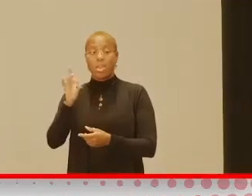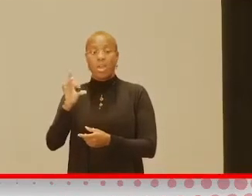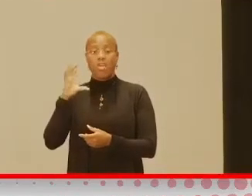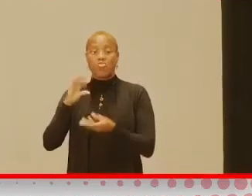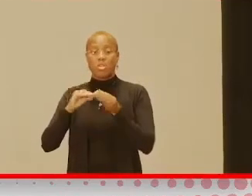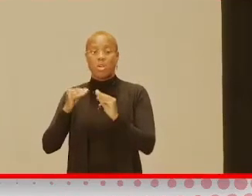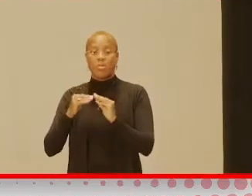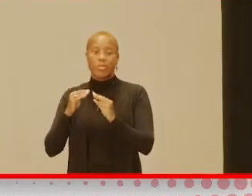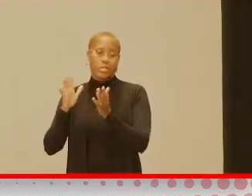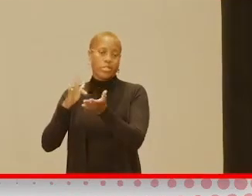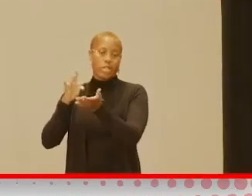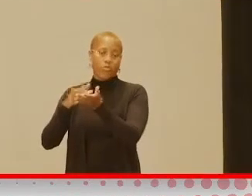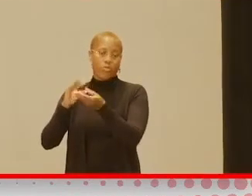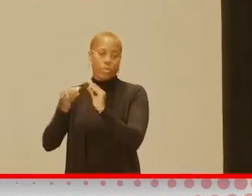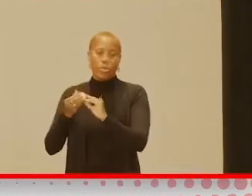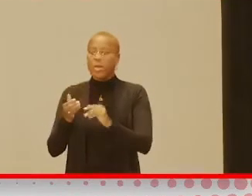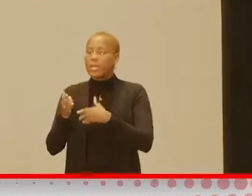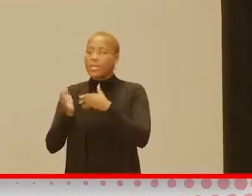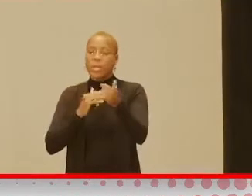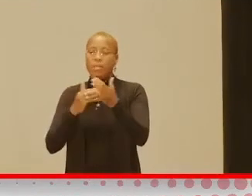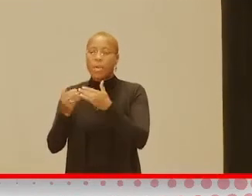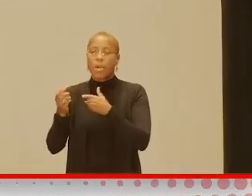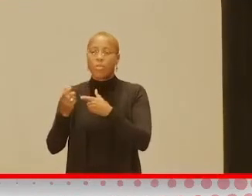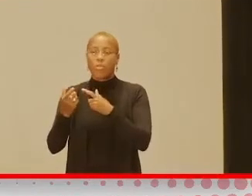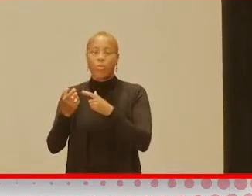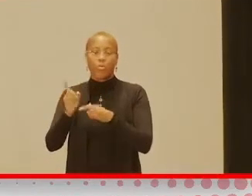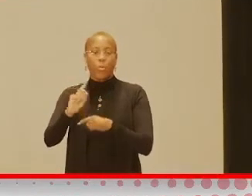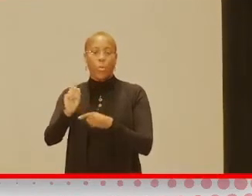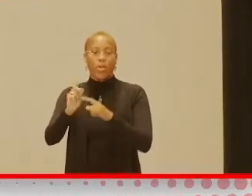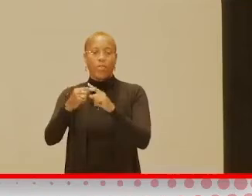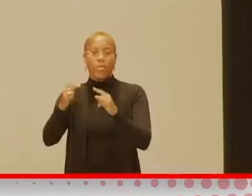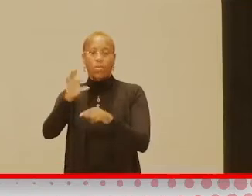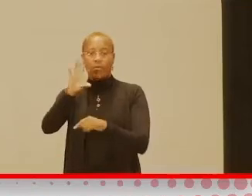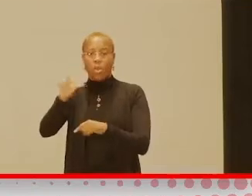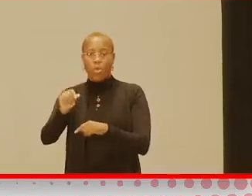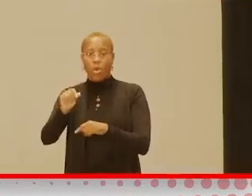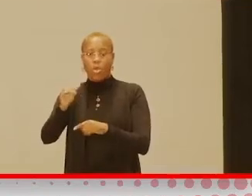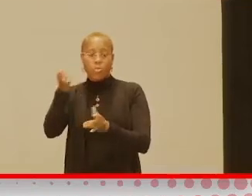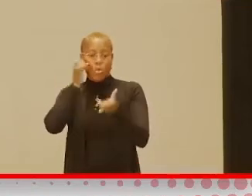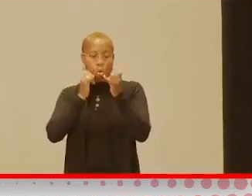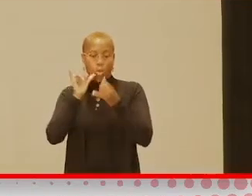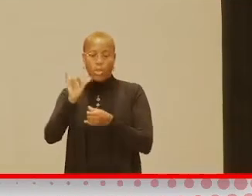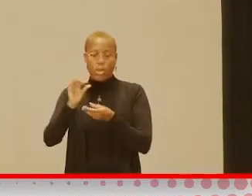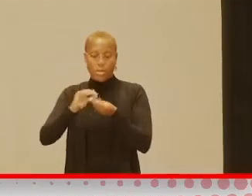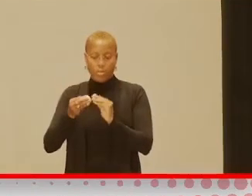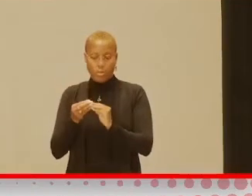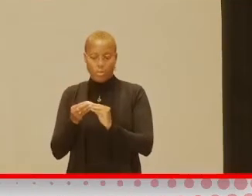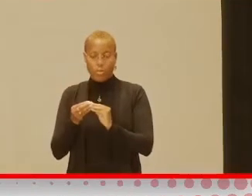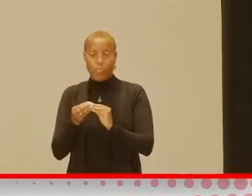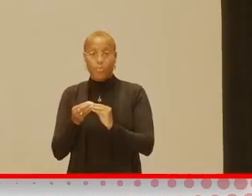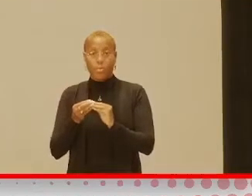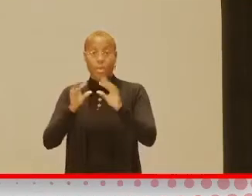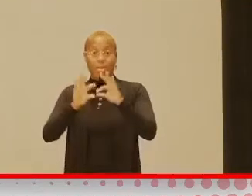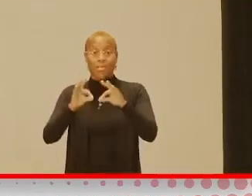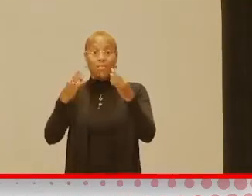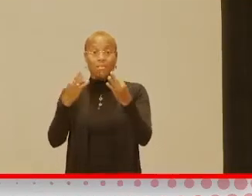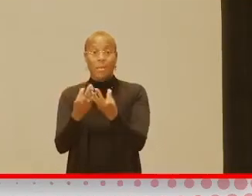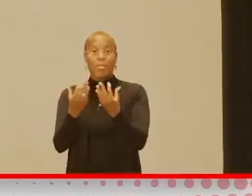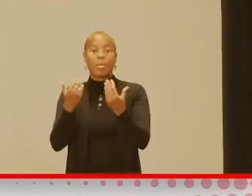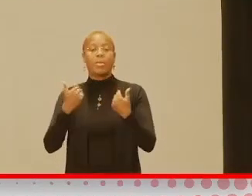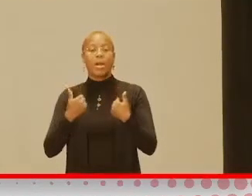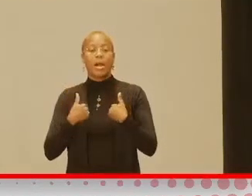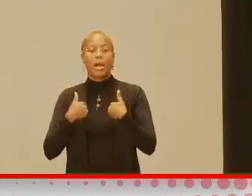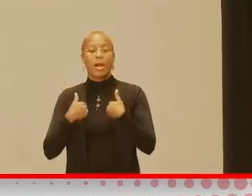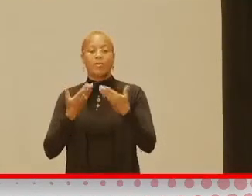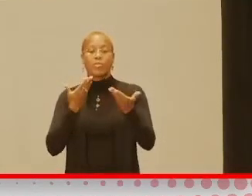number. And so it doesn't matter what part of the state you're in, you can call that number. So families get a service coordinator